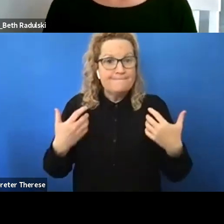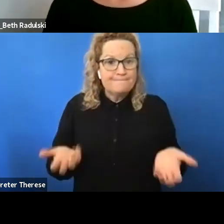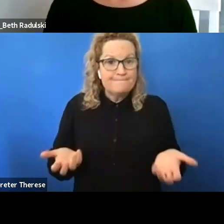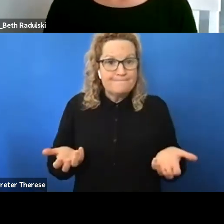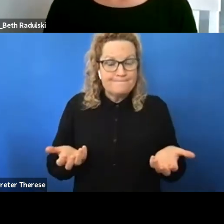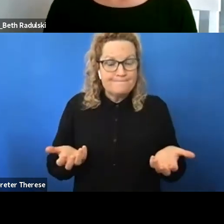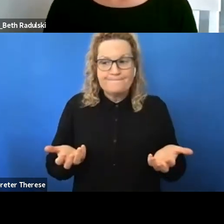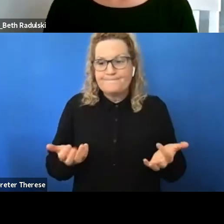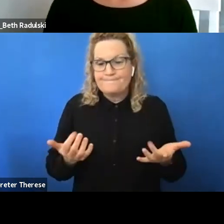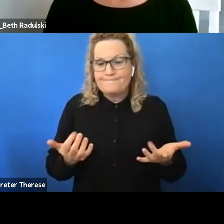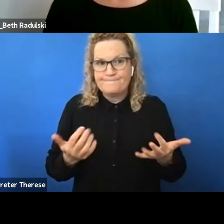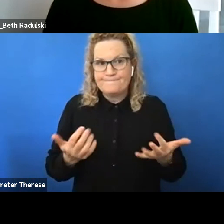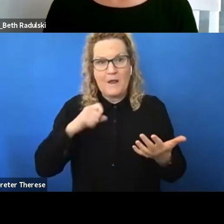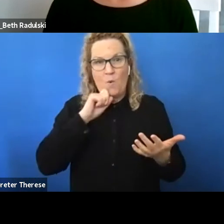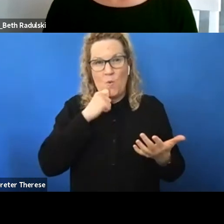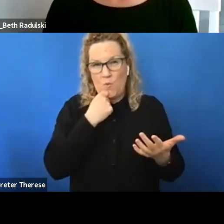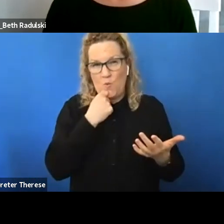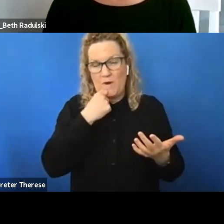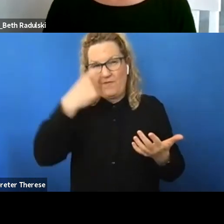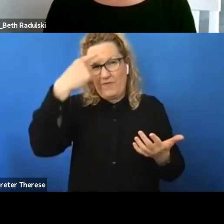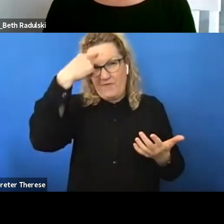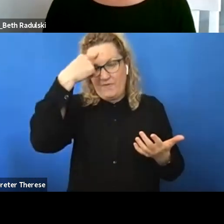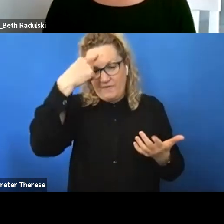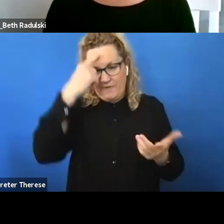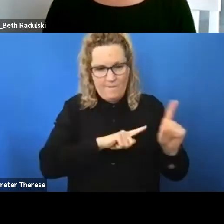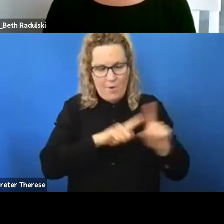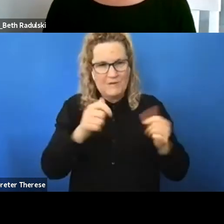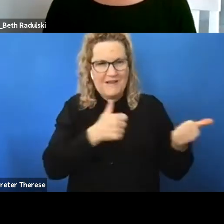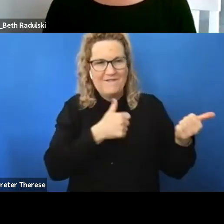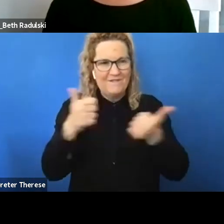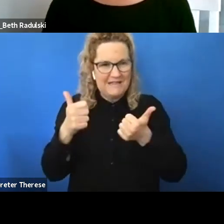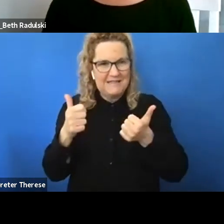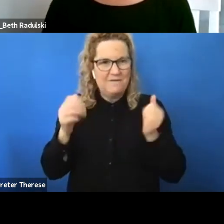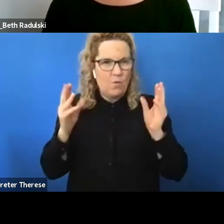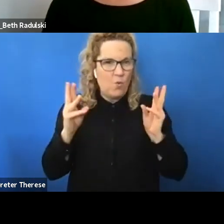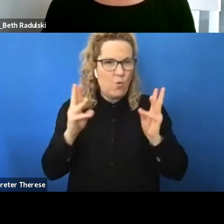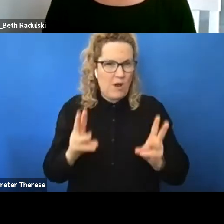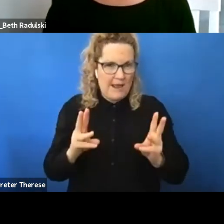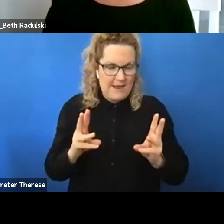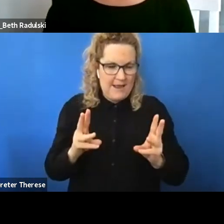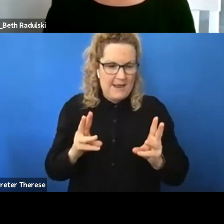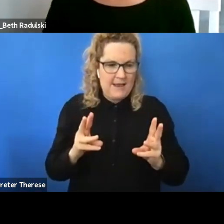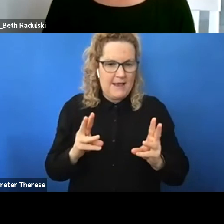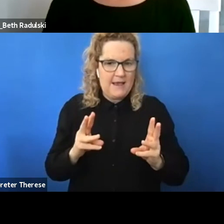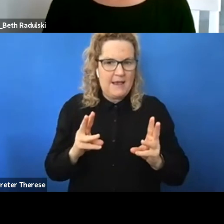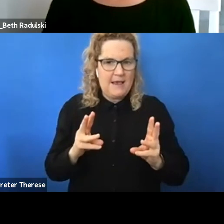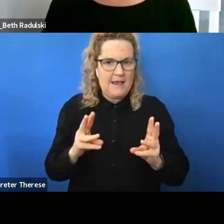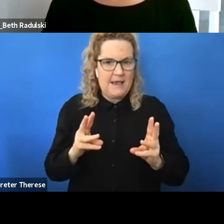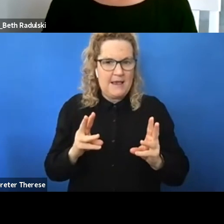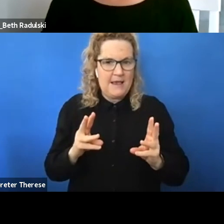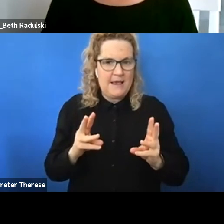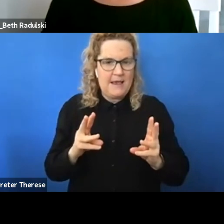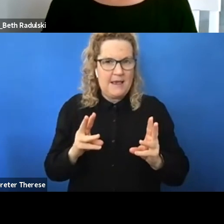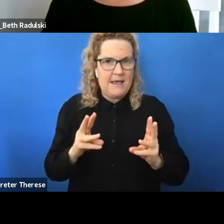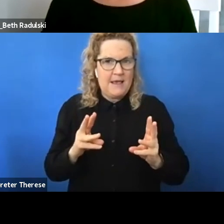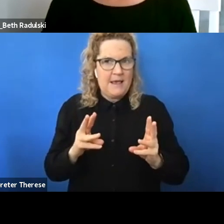the most effective way um in spaces like